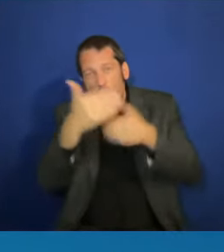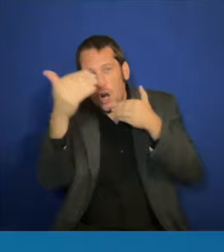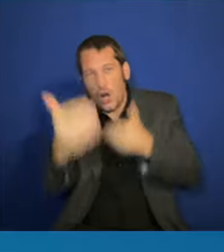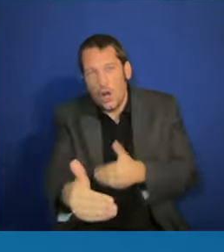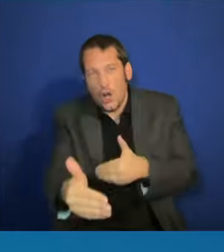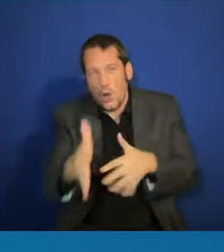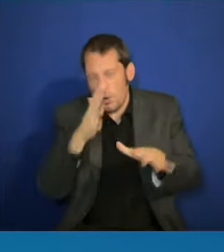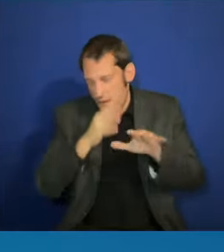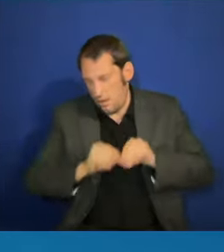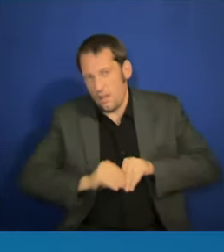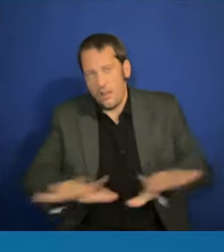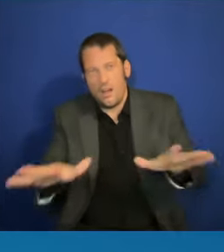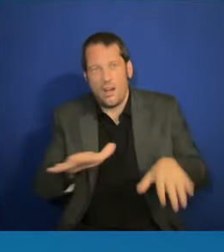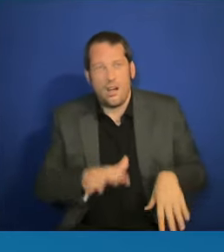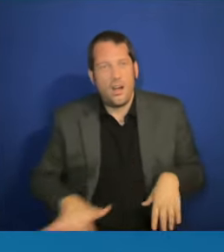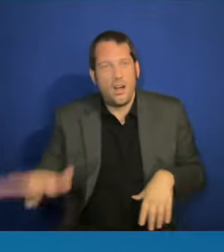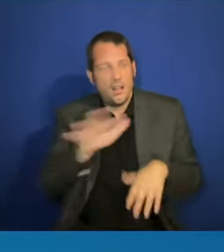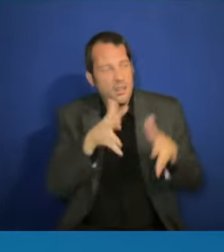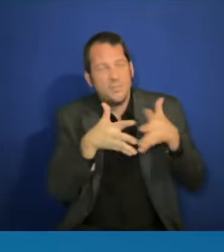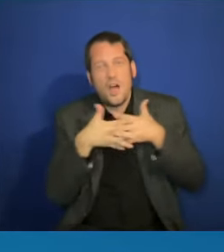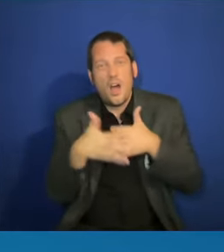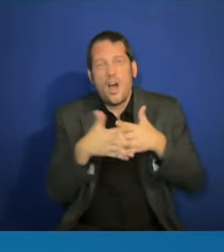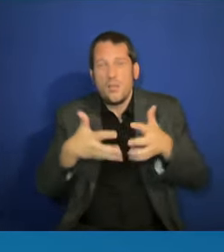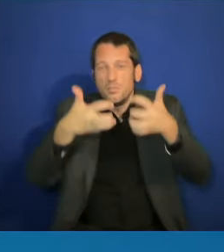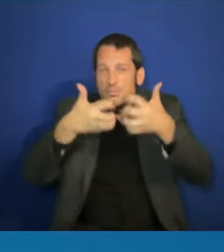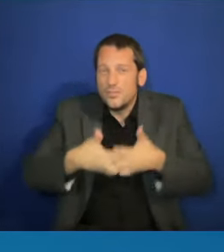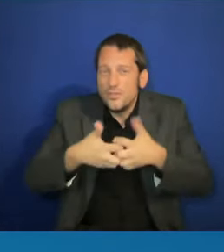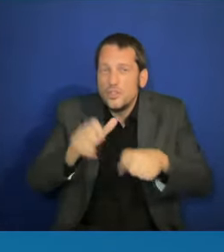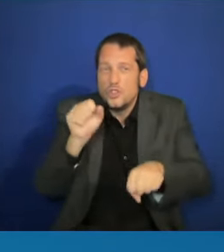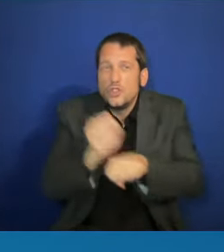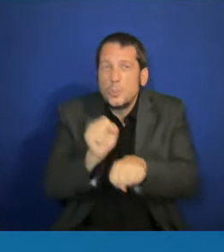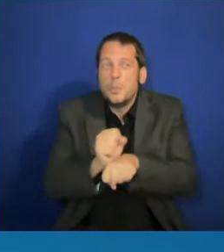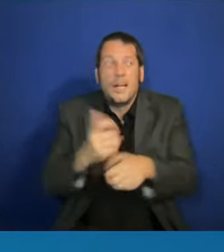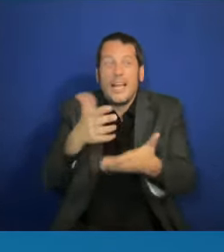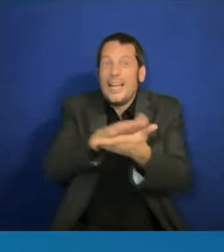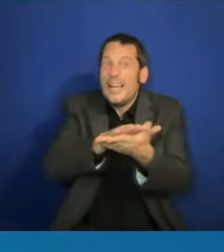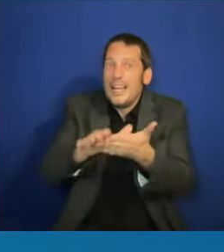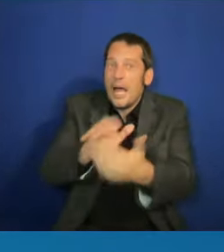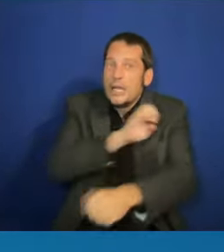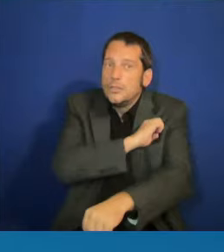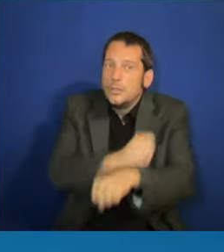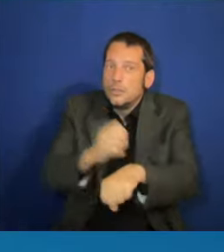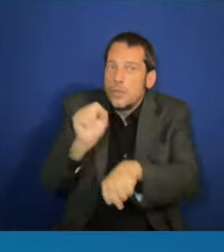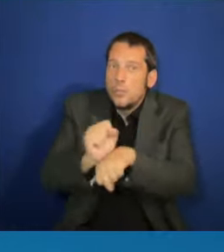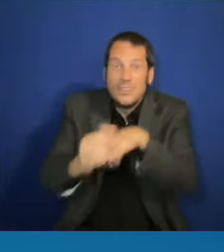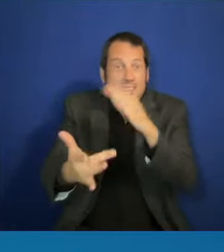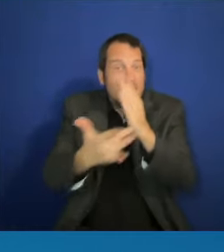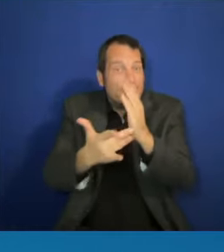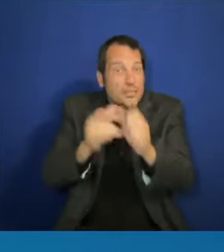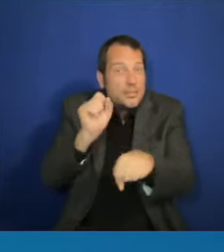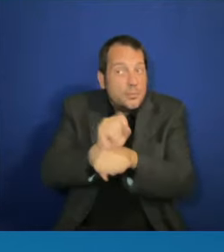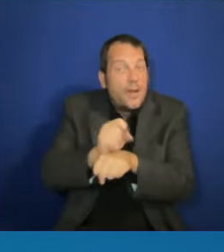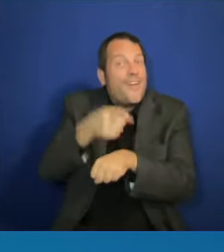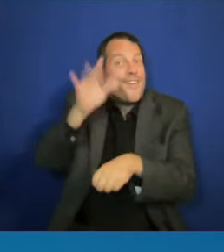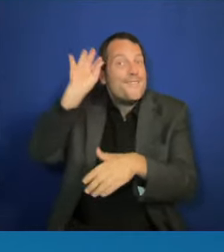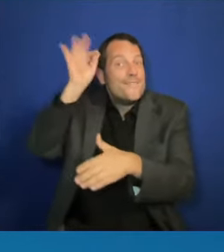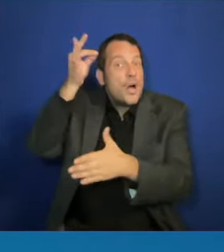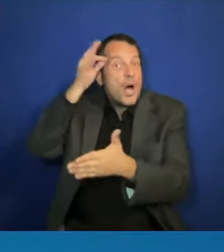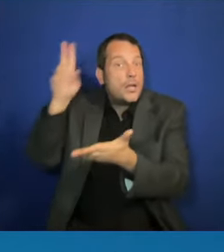federal contracts that are going to be associated with that. And when somebody gets and qualifies for a federal contract,